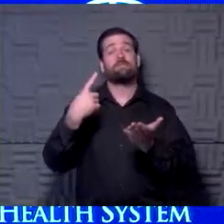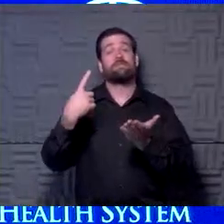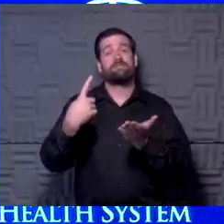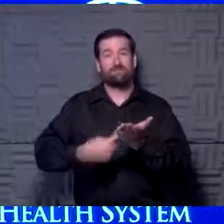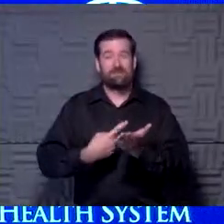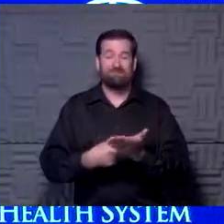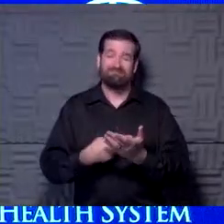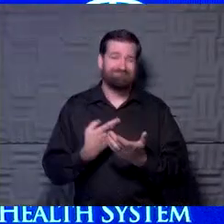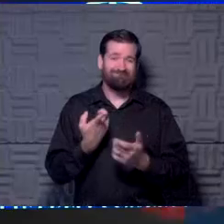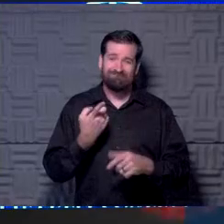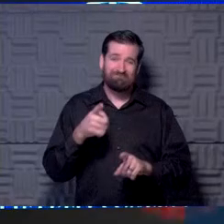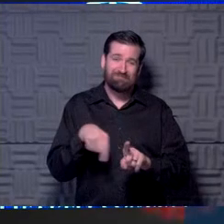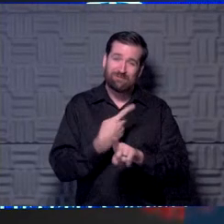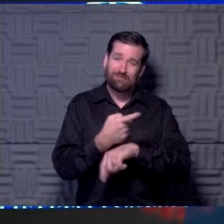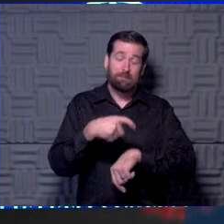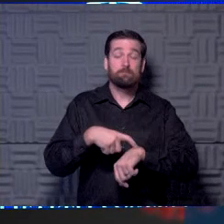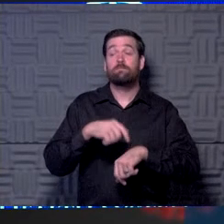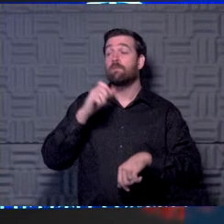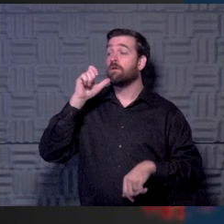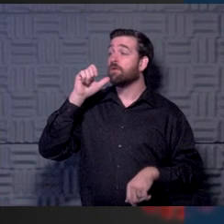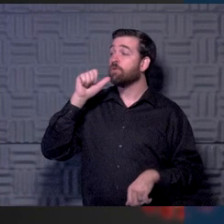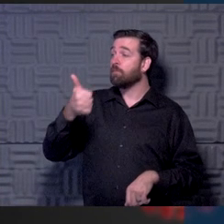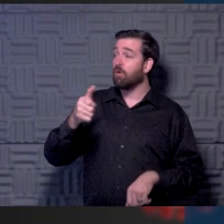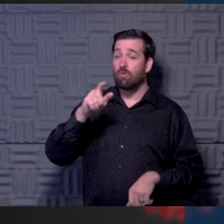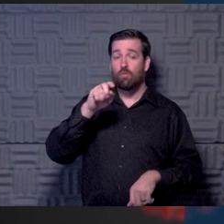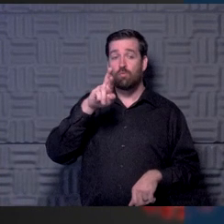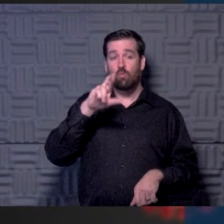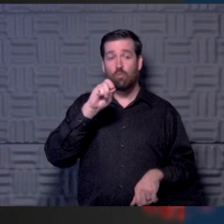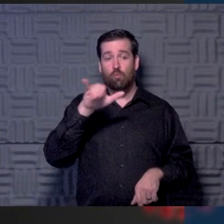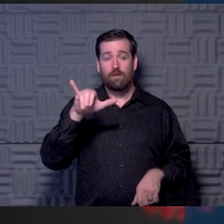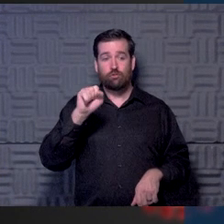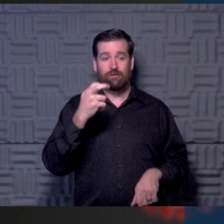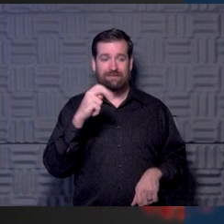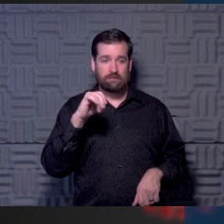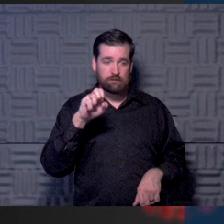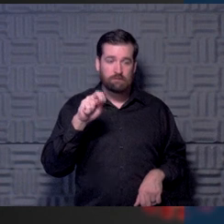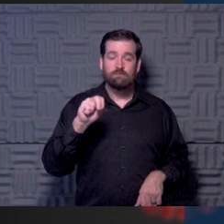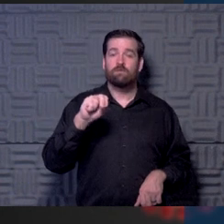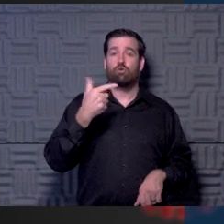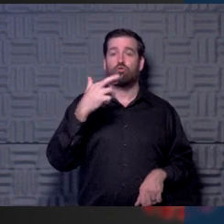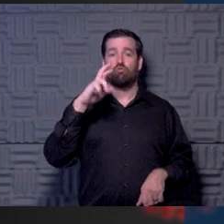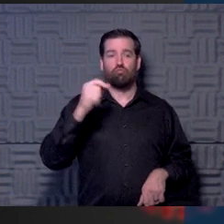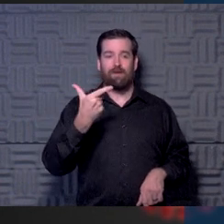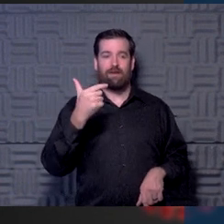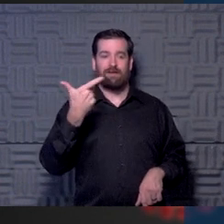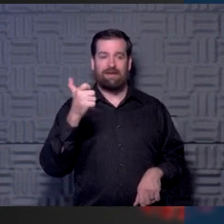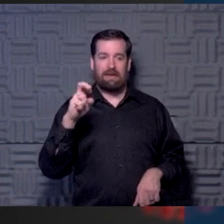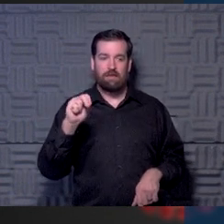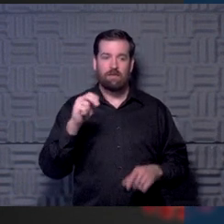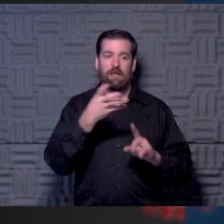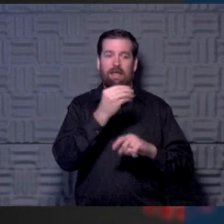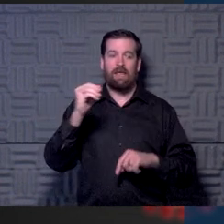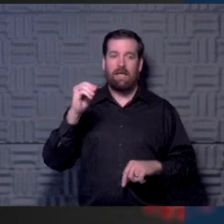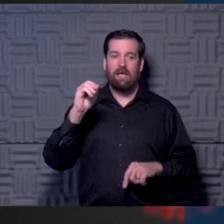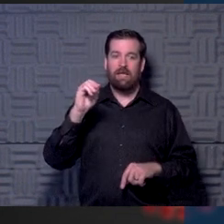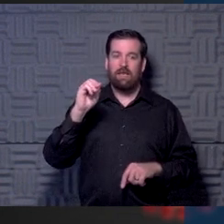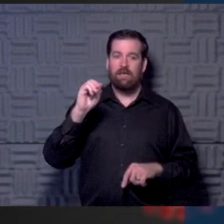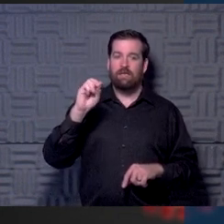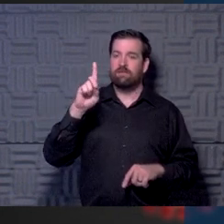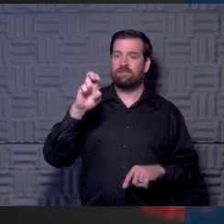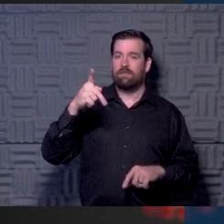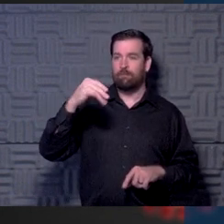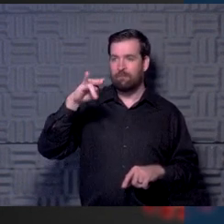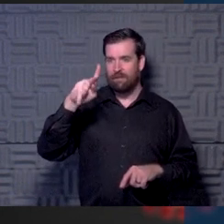just takes time. Hey, tomorrow, Roy Jensen, Greg Gann, and Deepika Polonini are here to talk about a new COVID